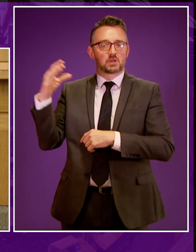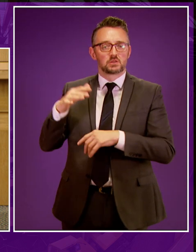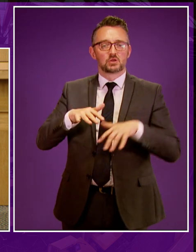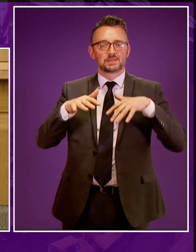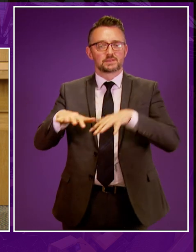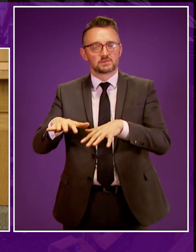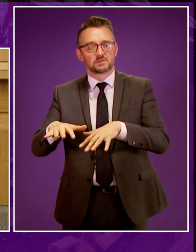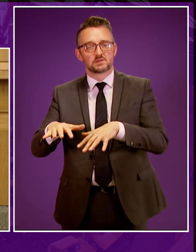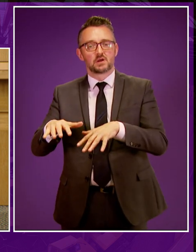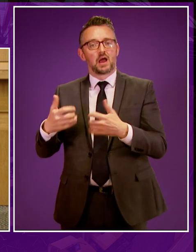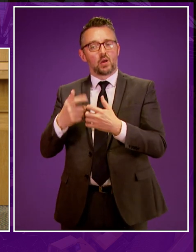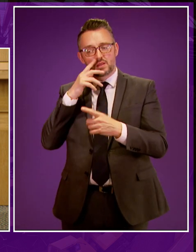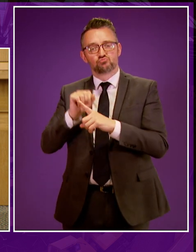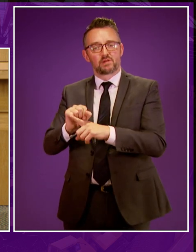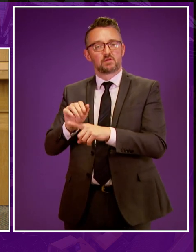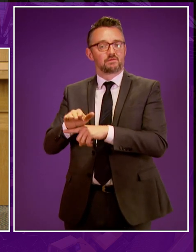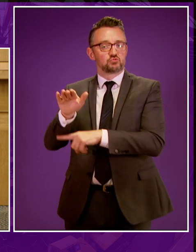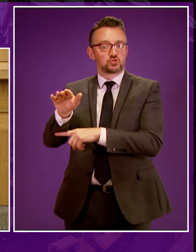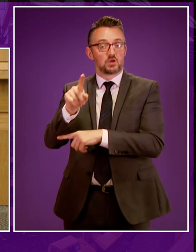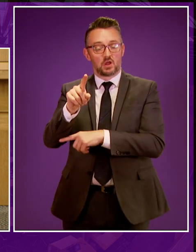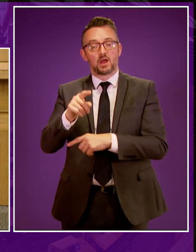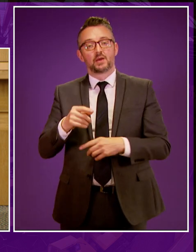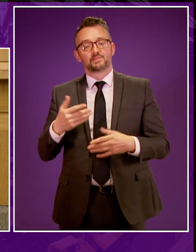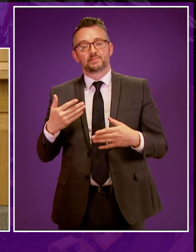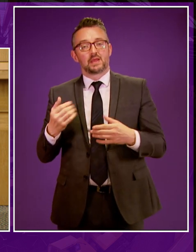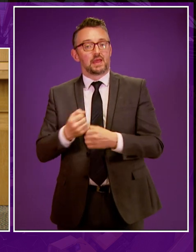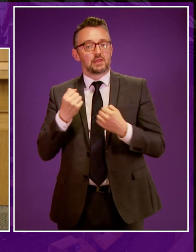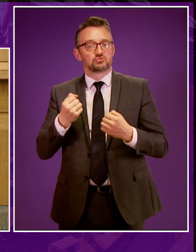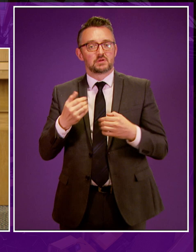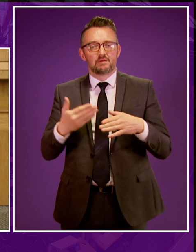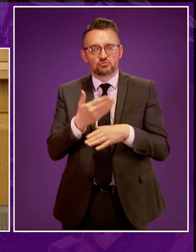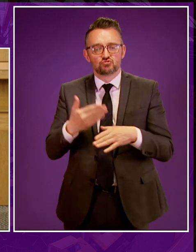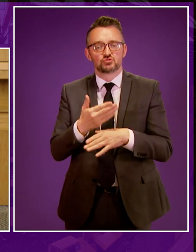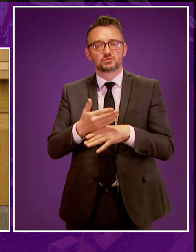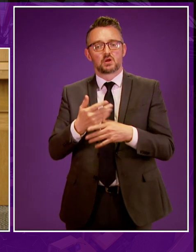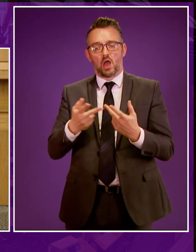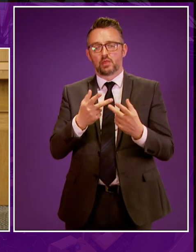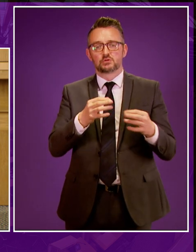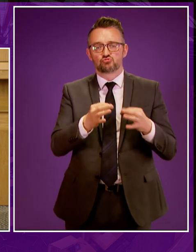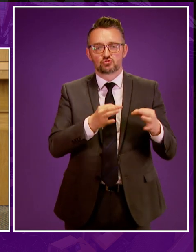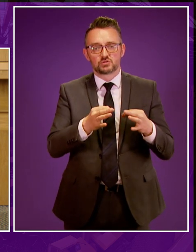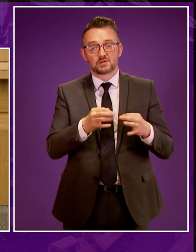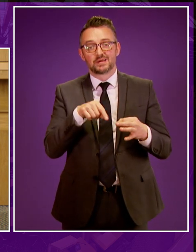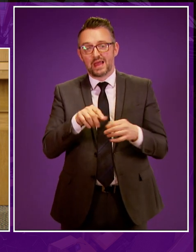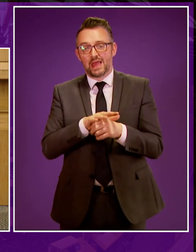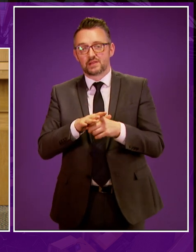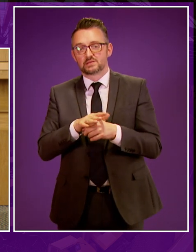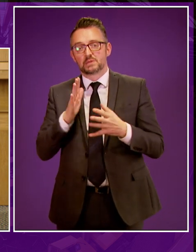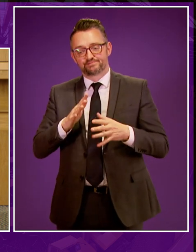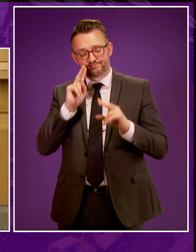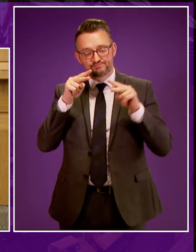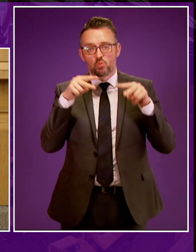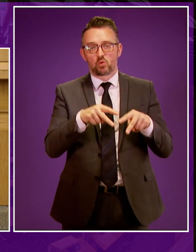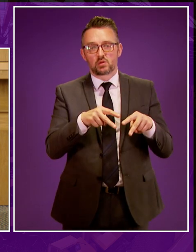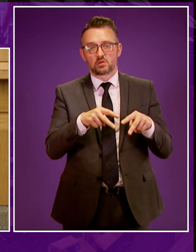and secure energy system in future. Along with energy efficiency and demand reduction strategies, these are the areas where we must be looking to